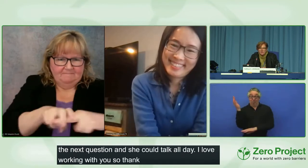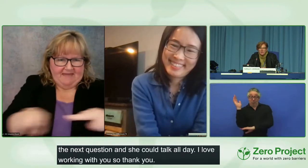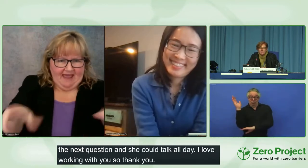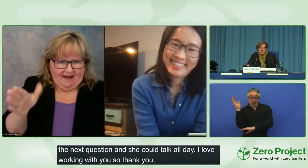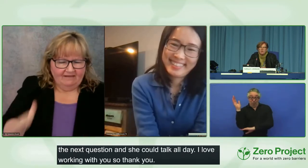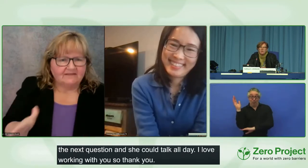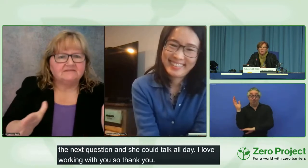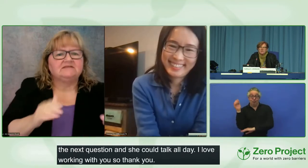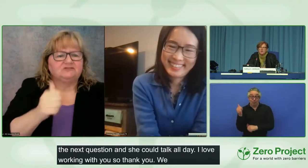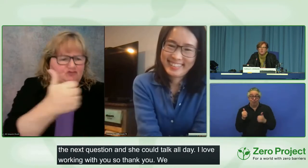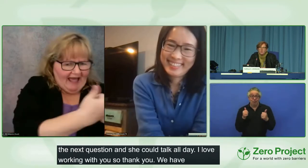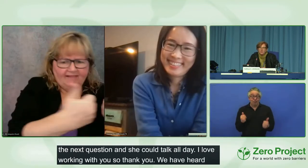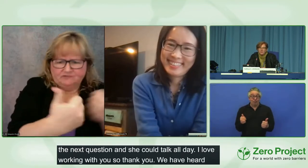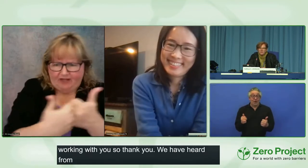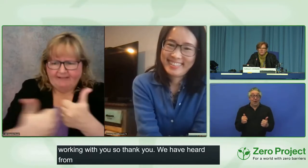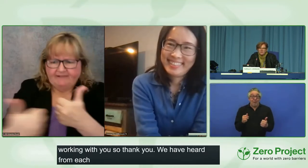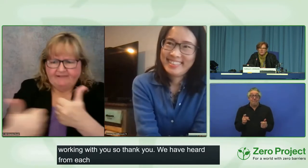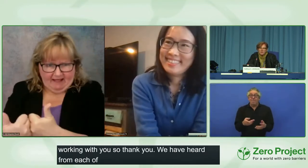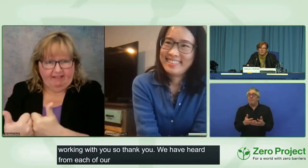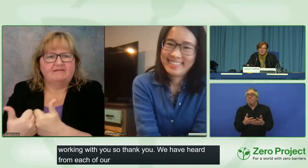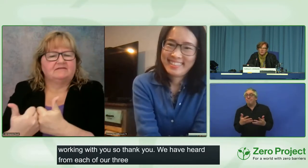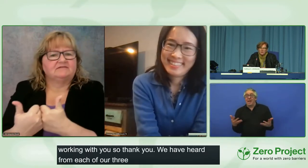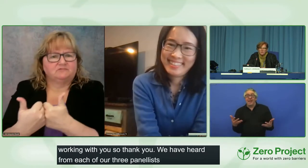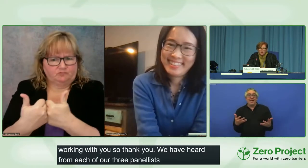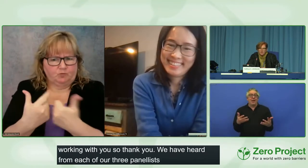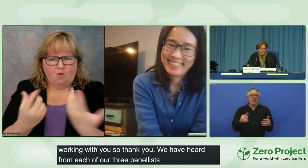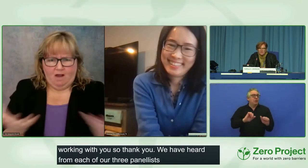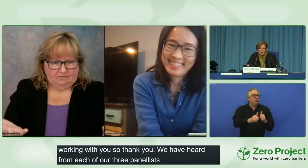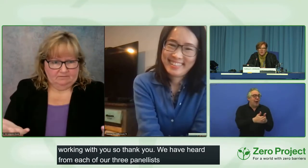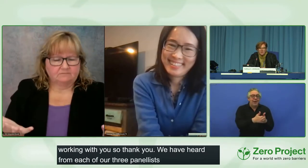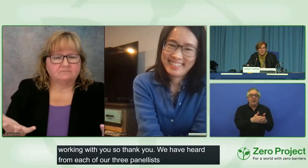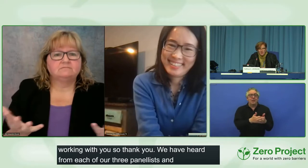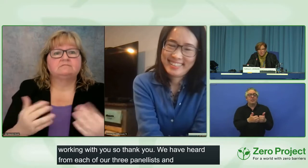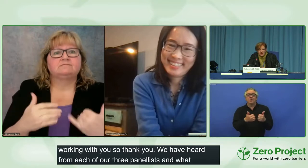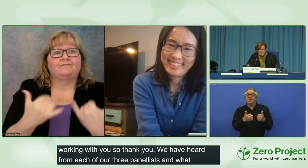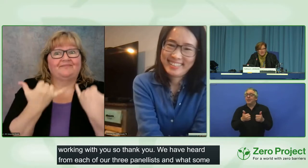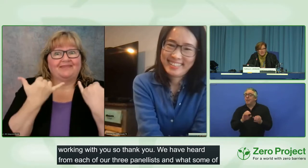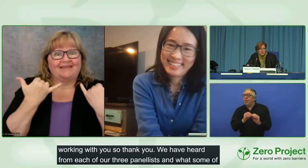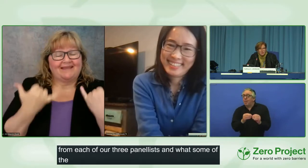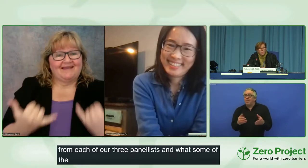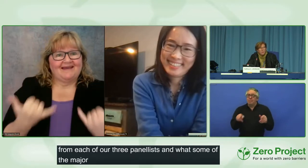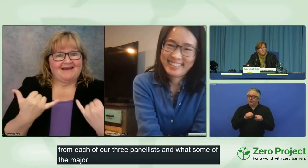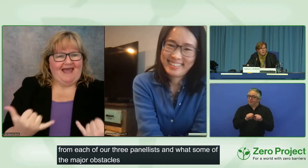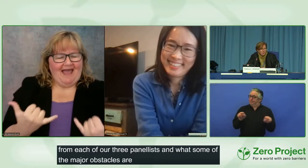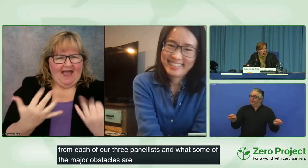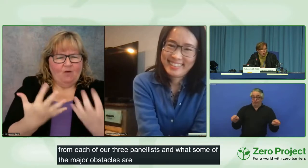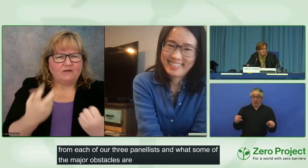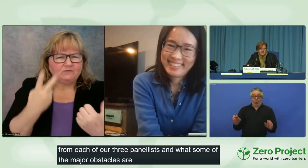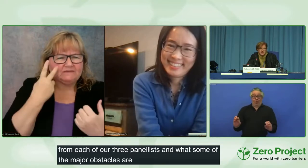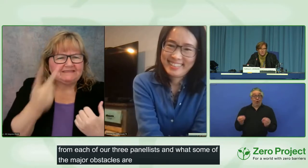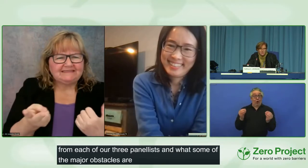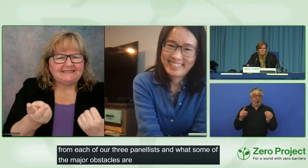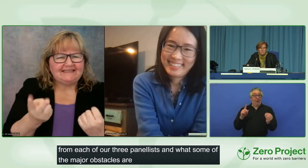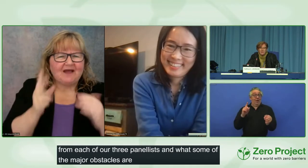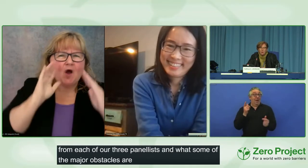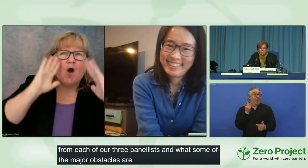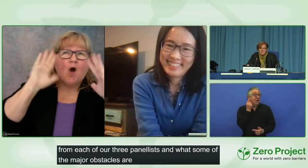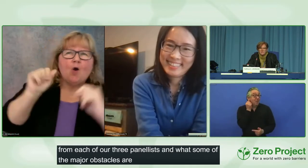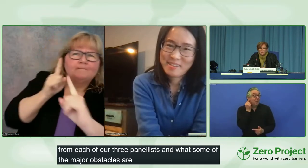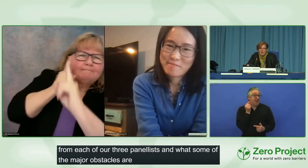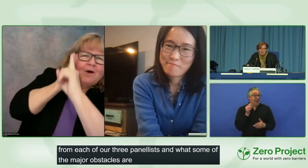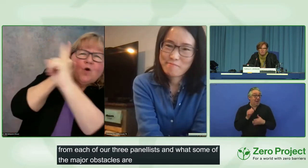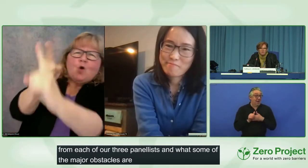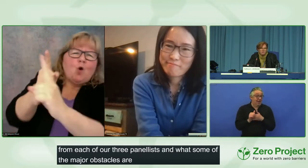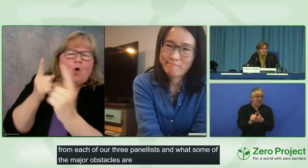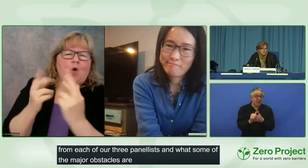challenges that confront them as young women leaders in their communities? And now we'd like to hear what are your hopes? What big